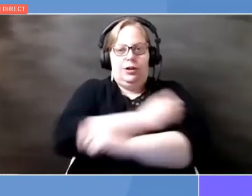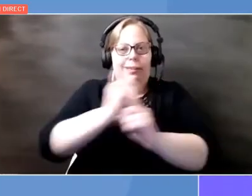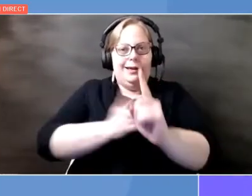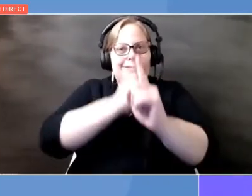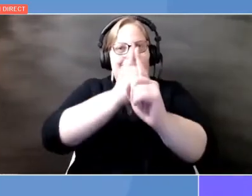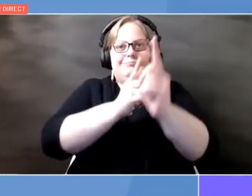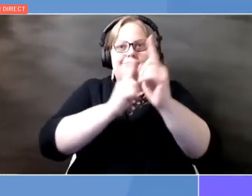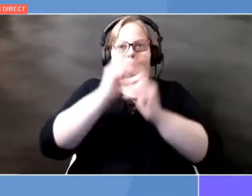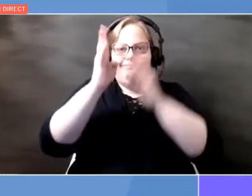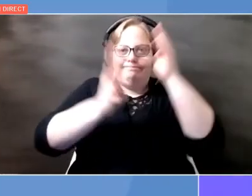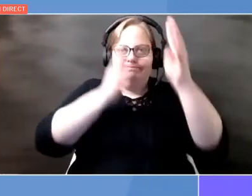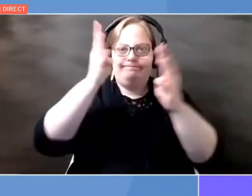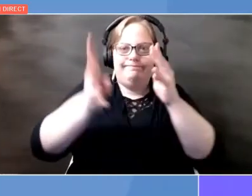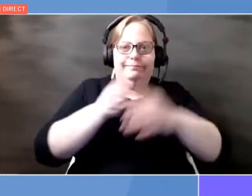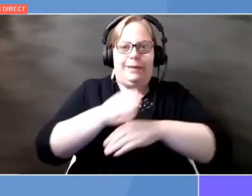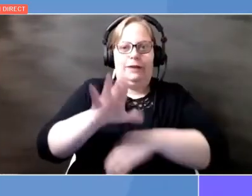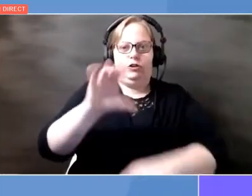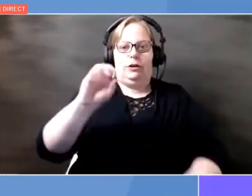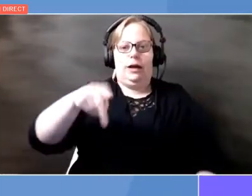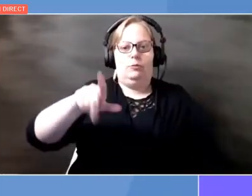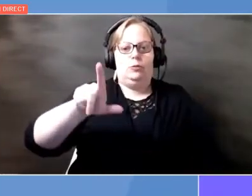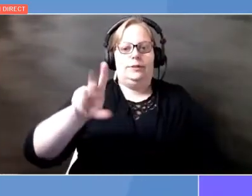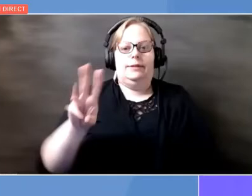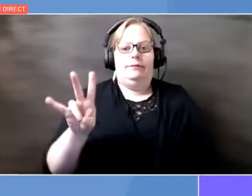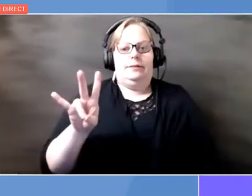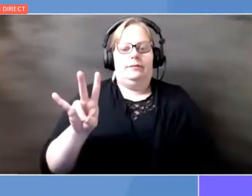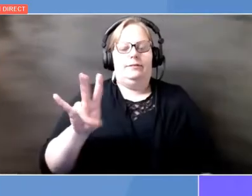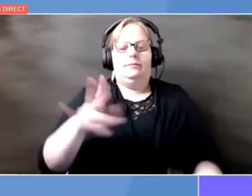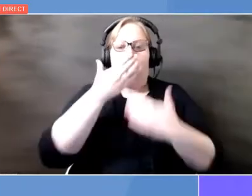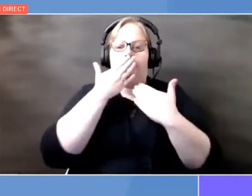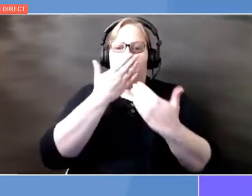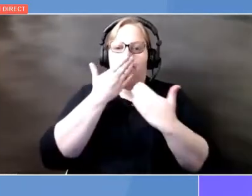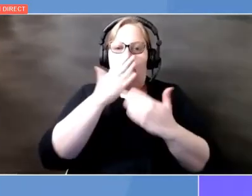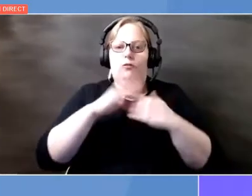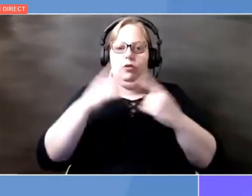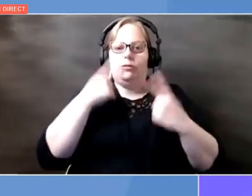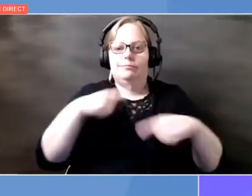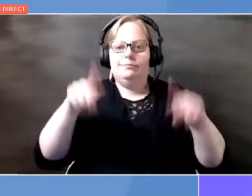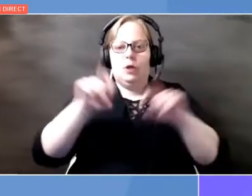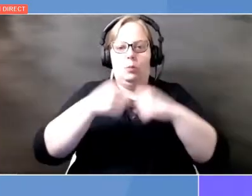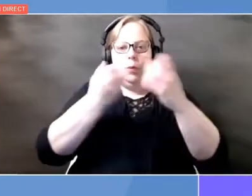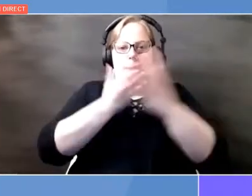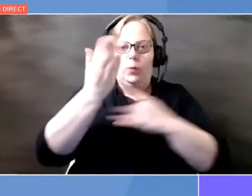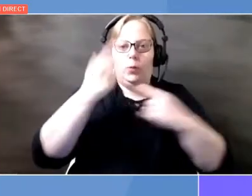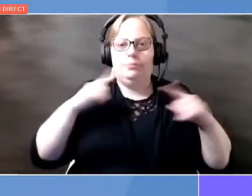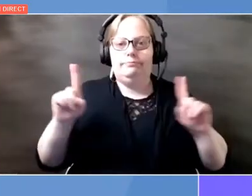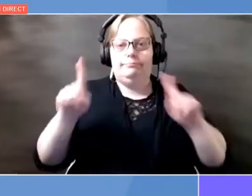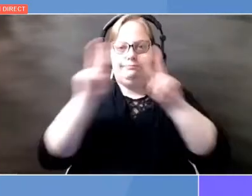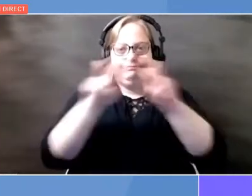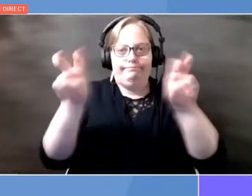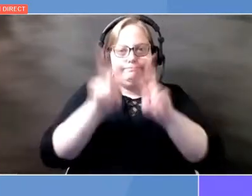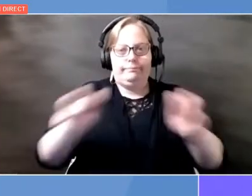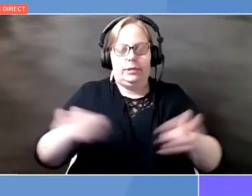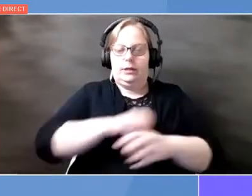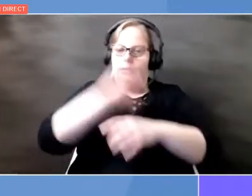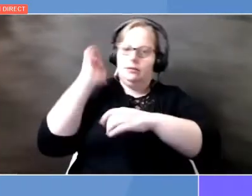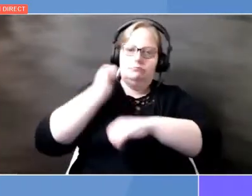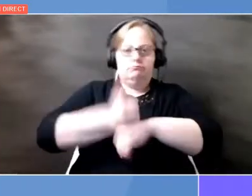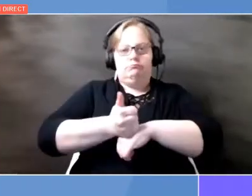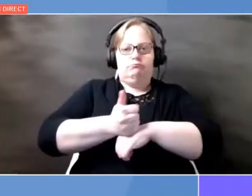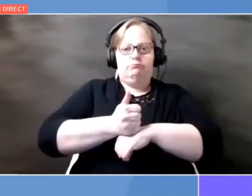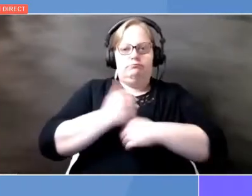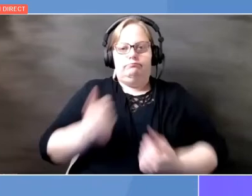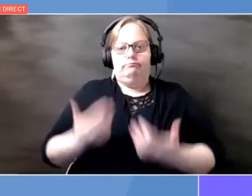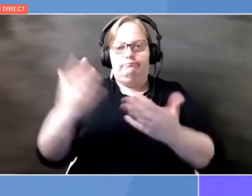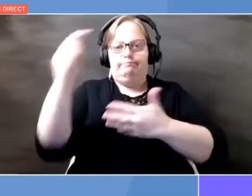COP27. And I want to thank the Breakthrough Report authors for their clear analysis and firm recommendations for urgent, coordinated